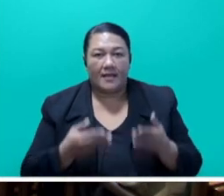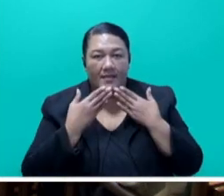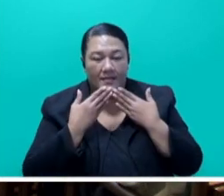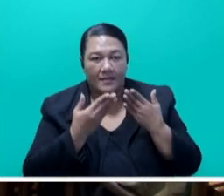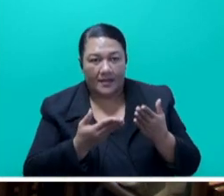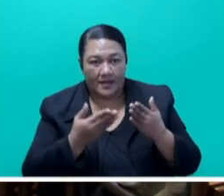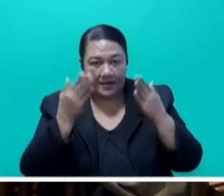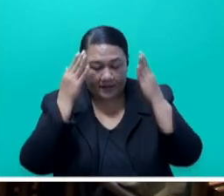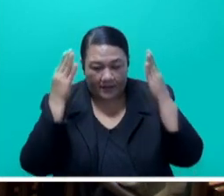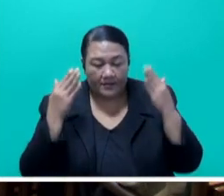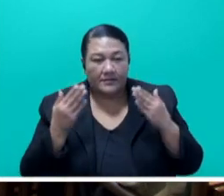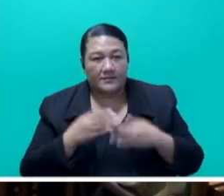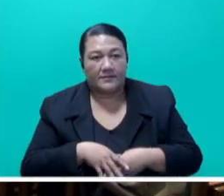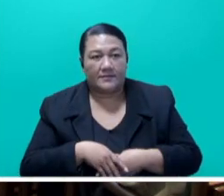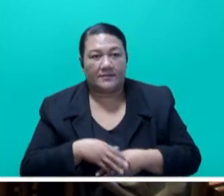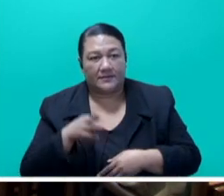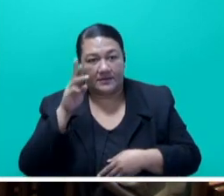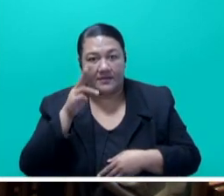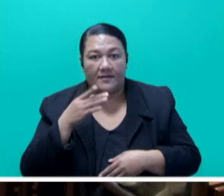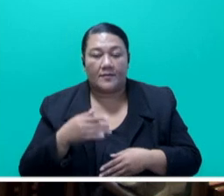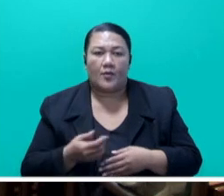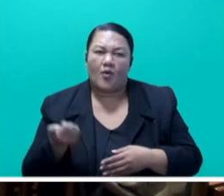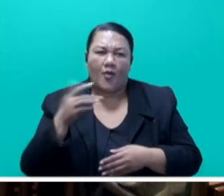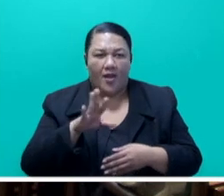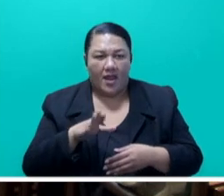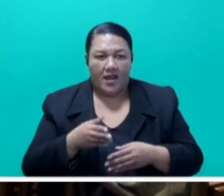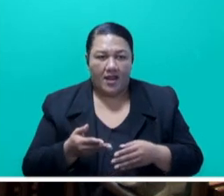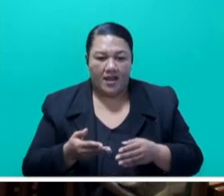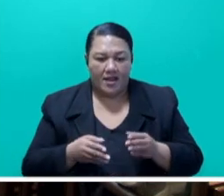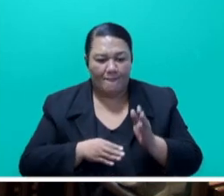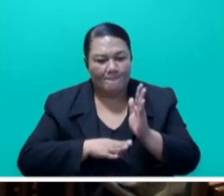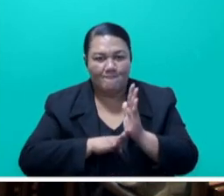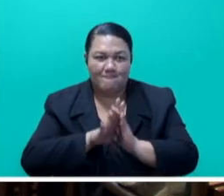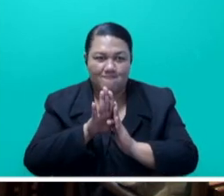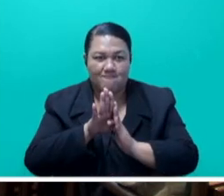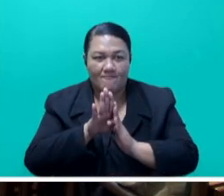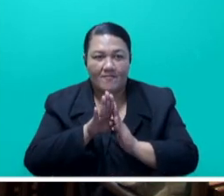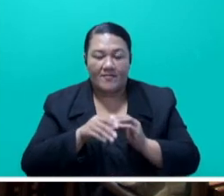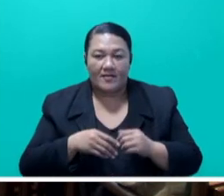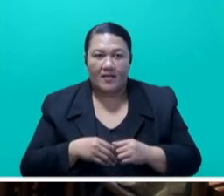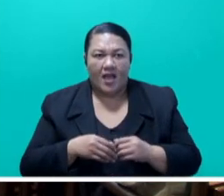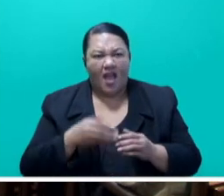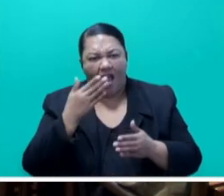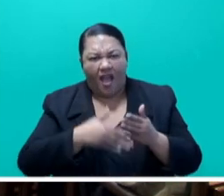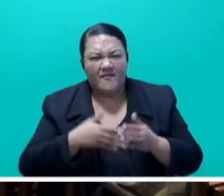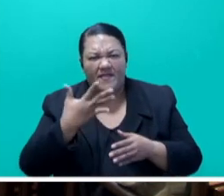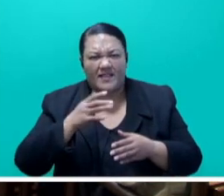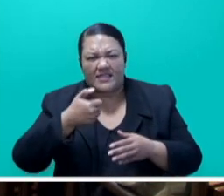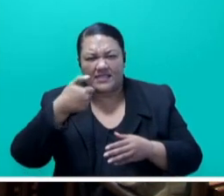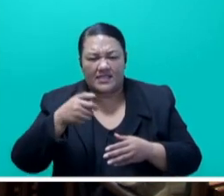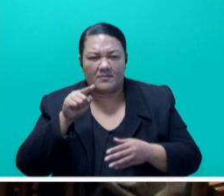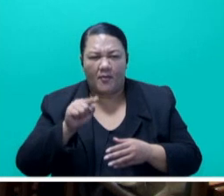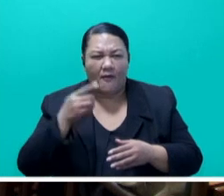Mr. we have already recovered over half, which is about 56.4%